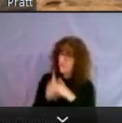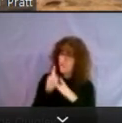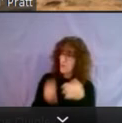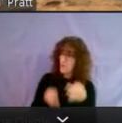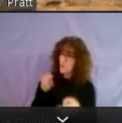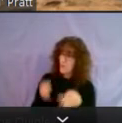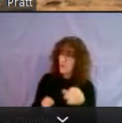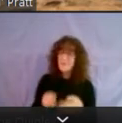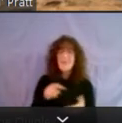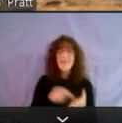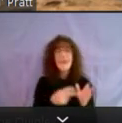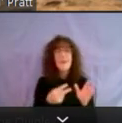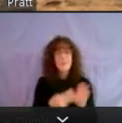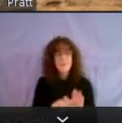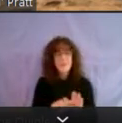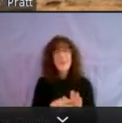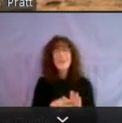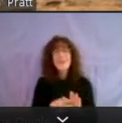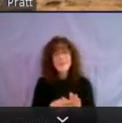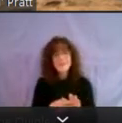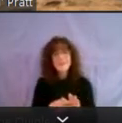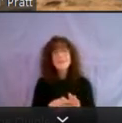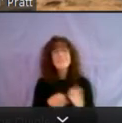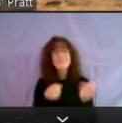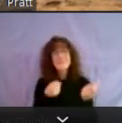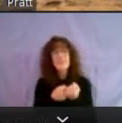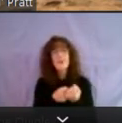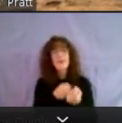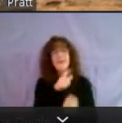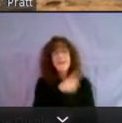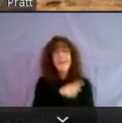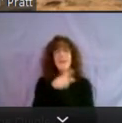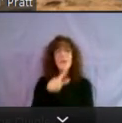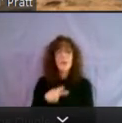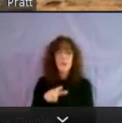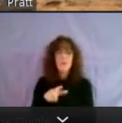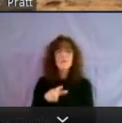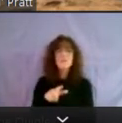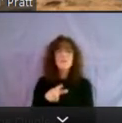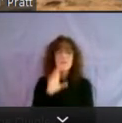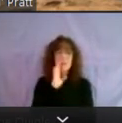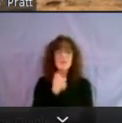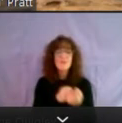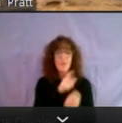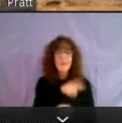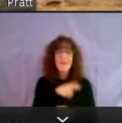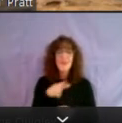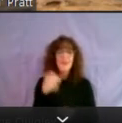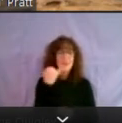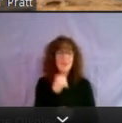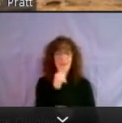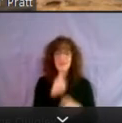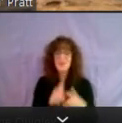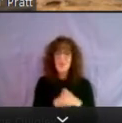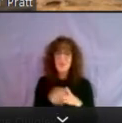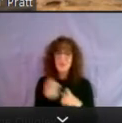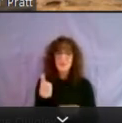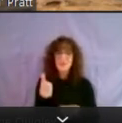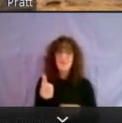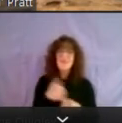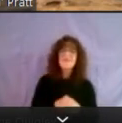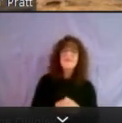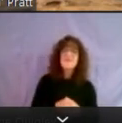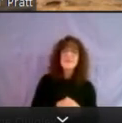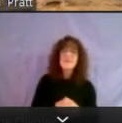up, that'll be a default, a default judgment, uh, in favor of the landlord. And so you're, you're looking at, um,